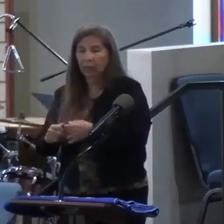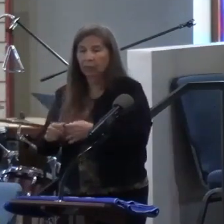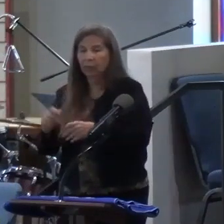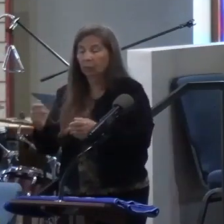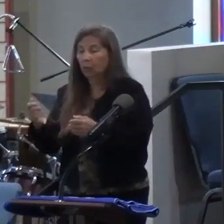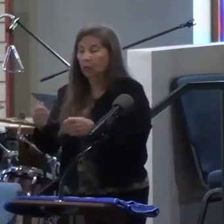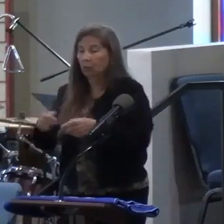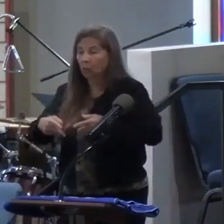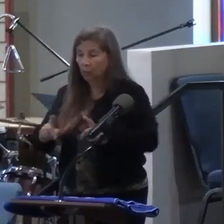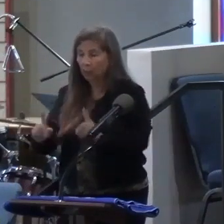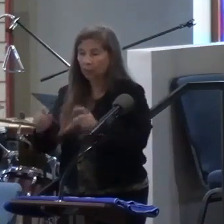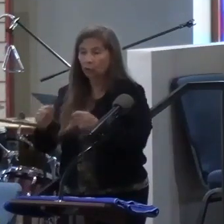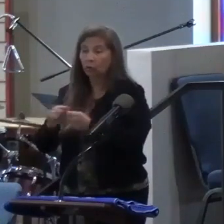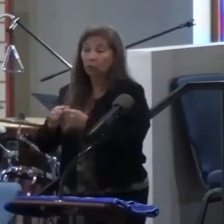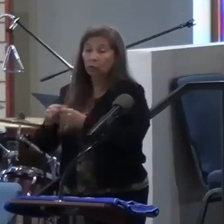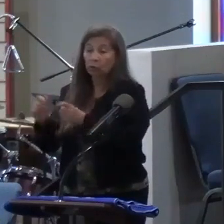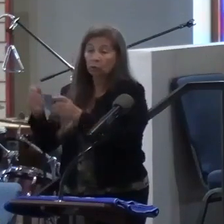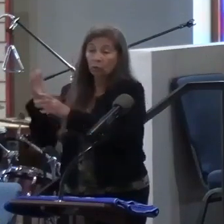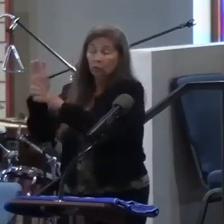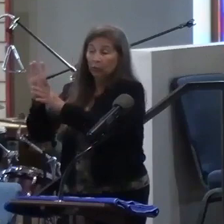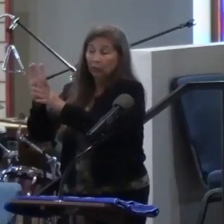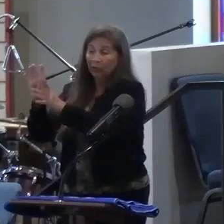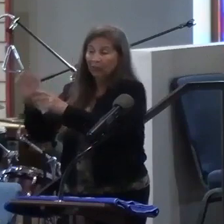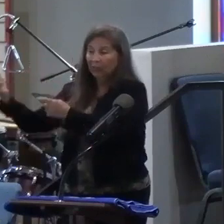while the doors were locked, Jesus came and stood among them.